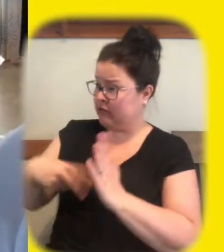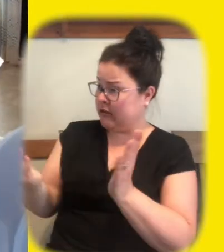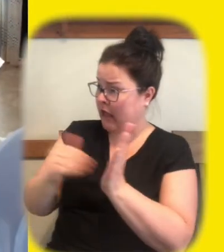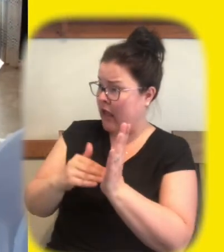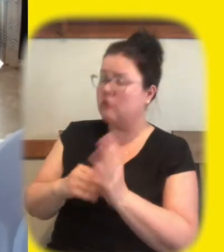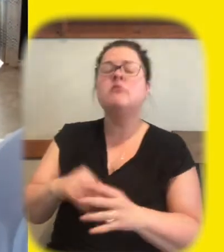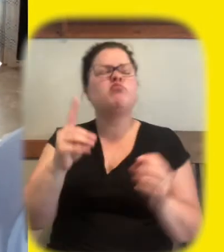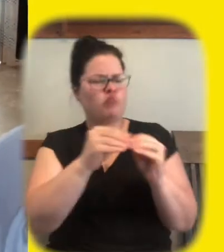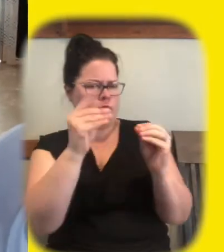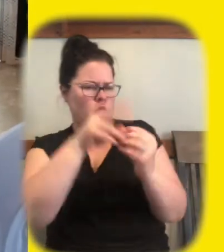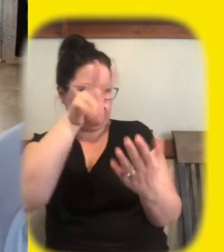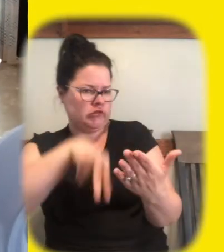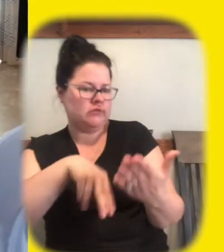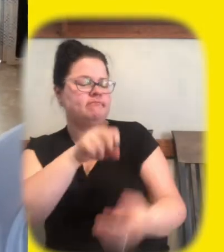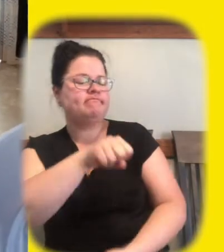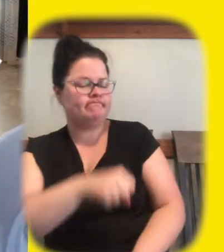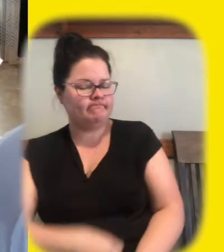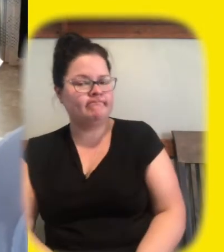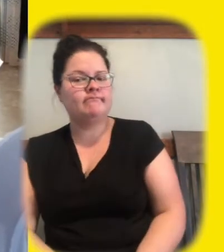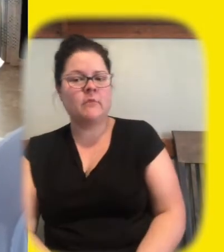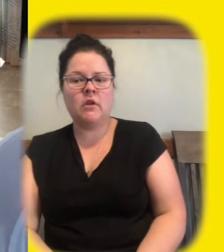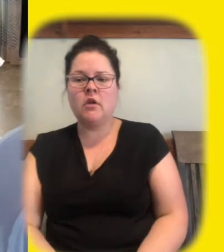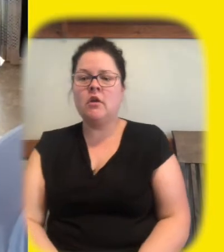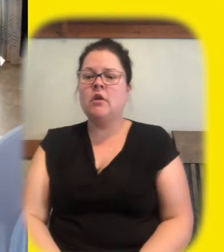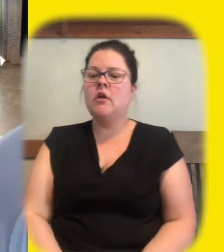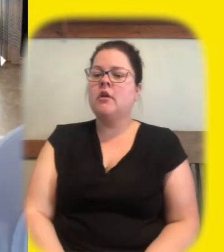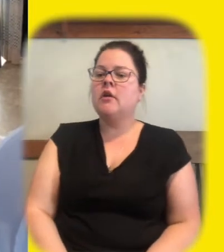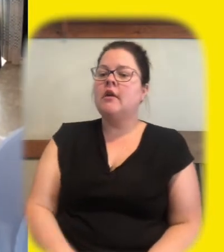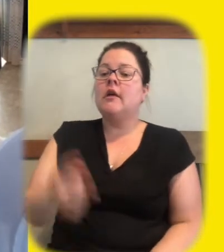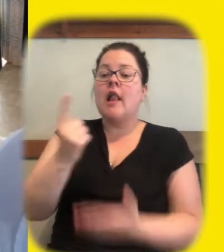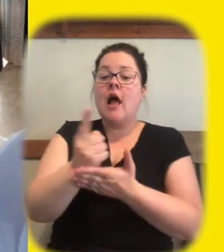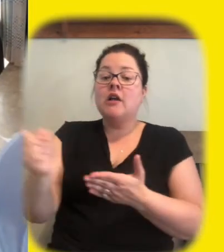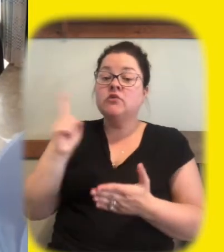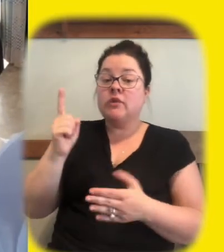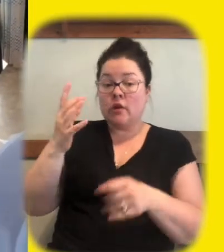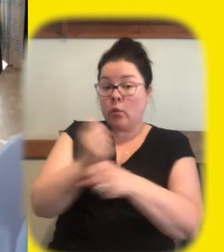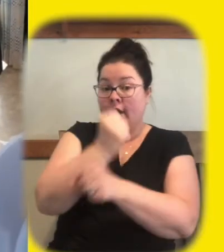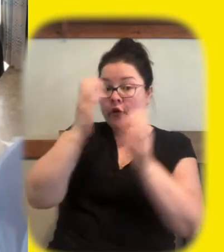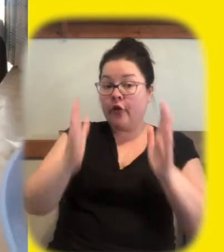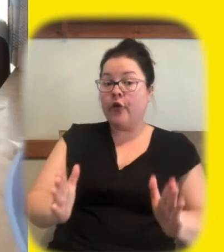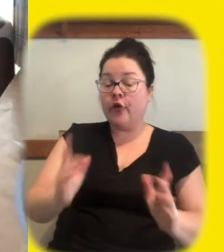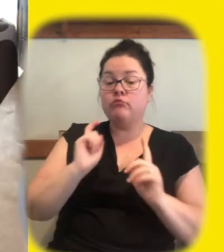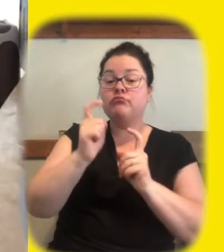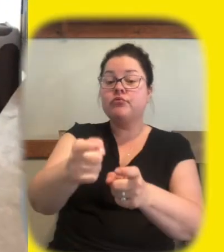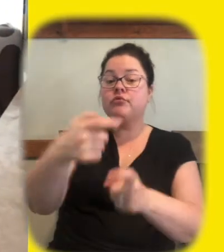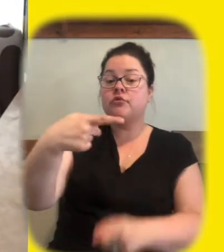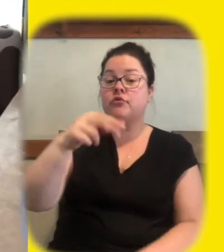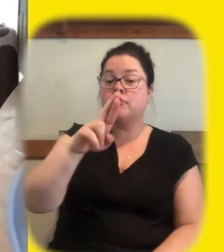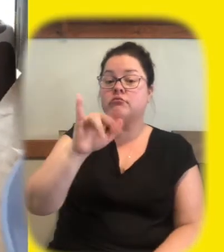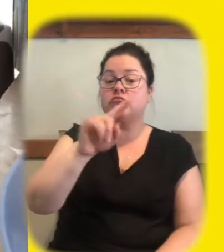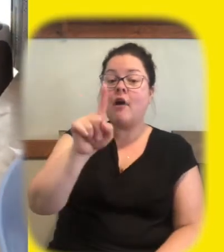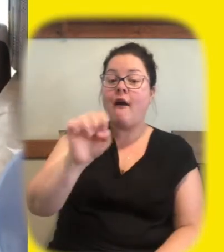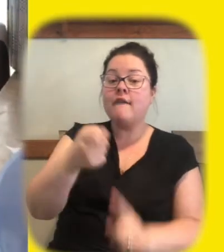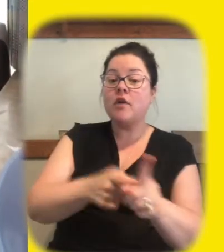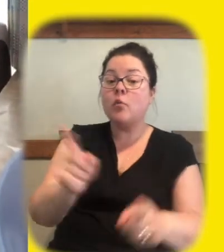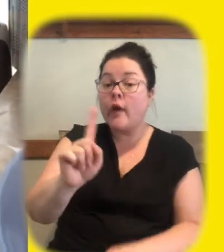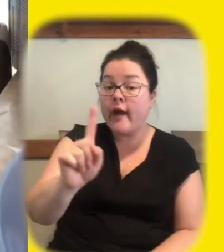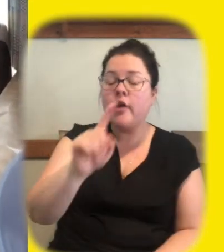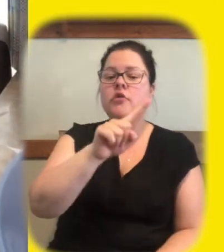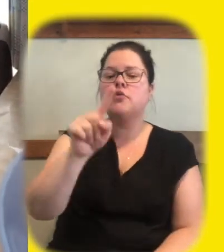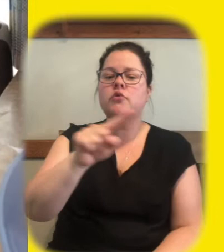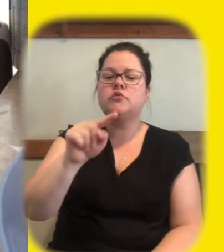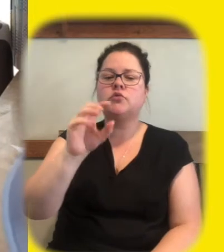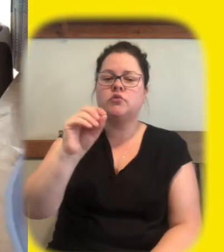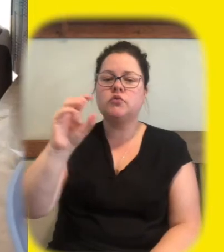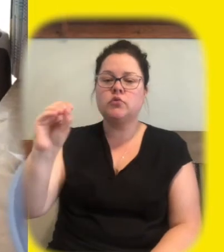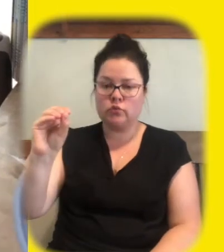um yeah we're just going to do it one more time winners from last week will receive a prize from the sanahoy